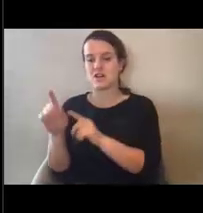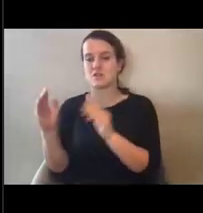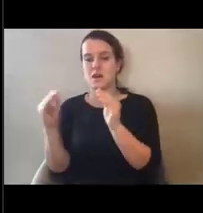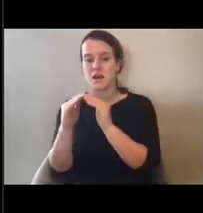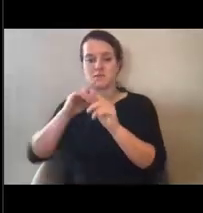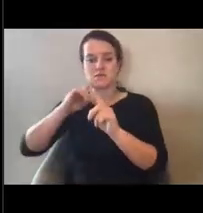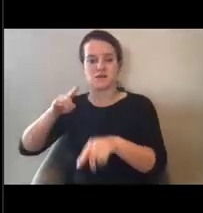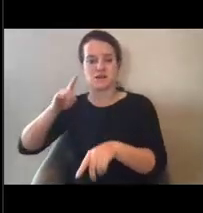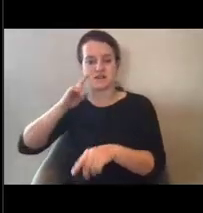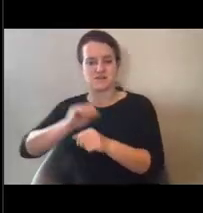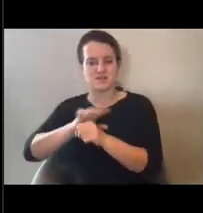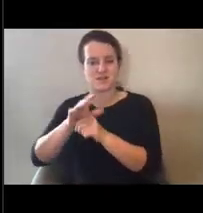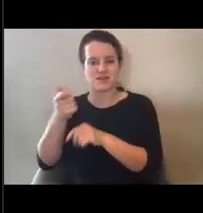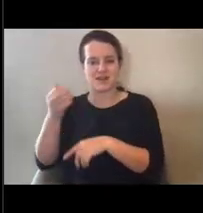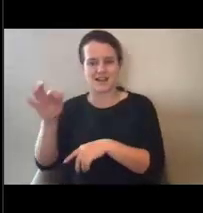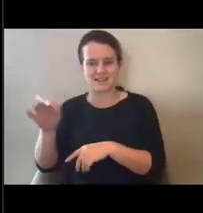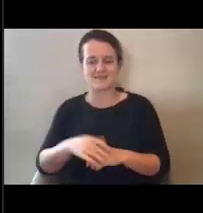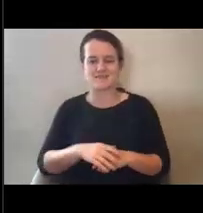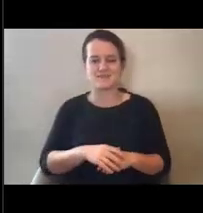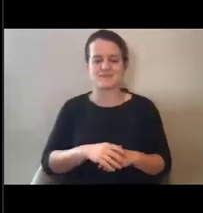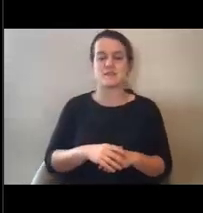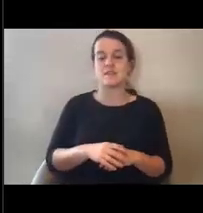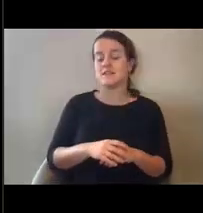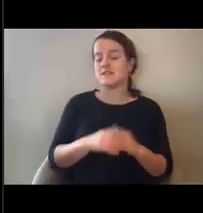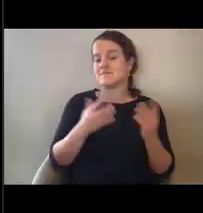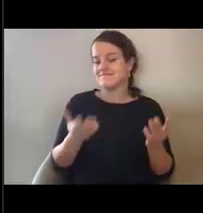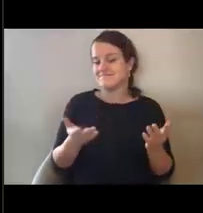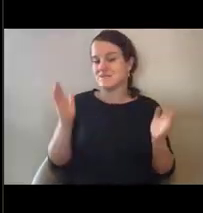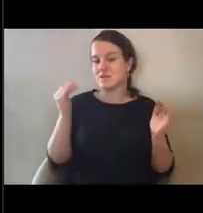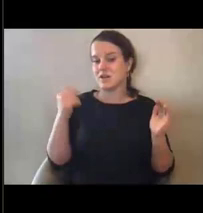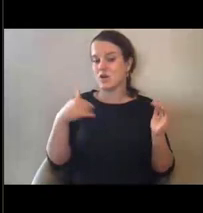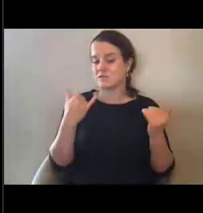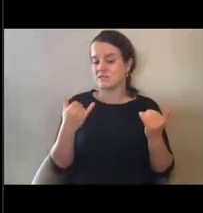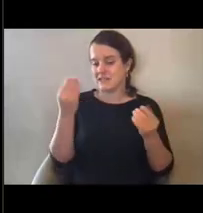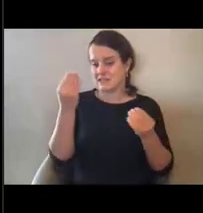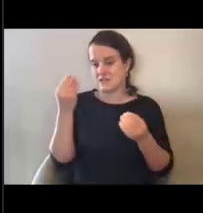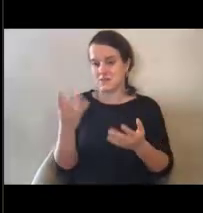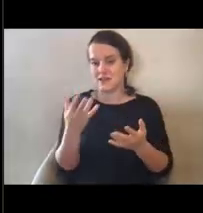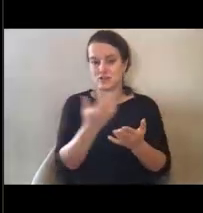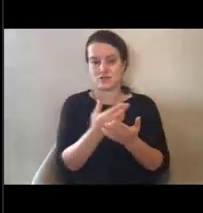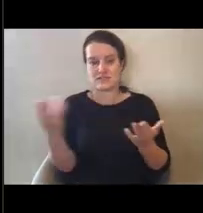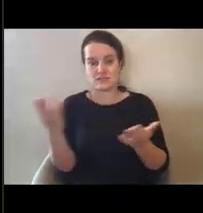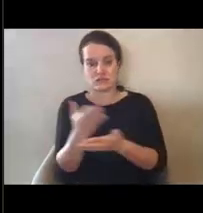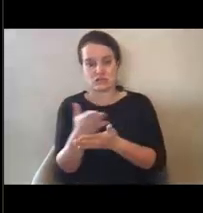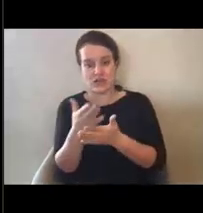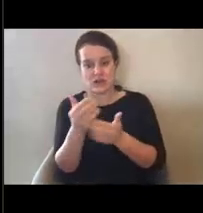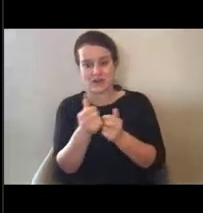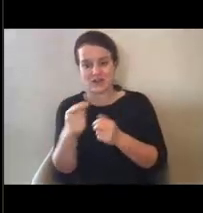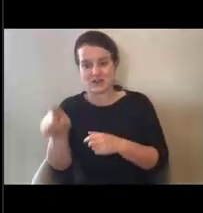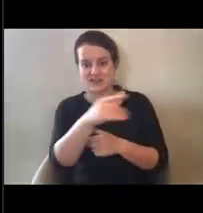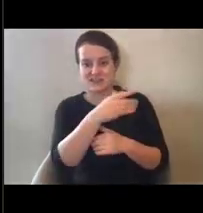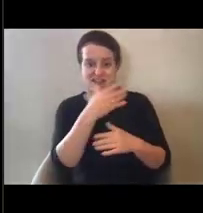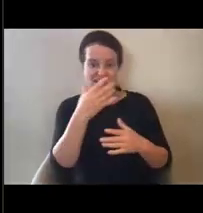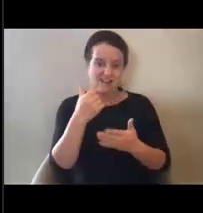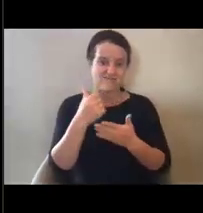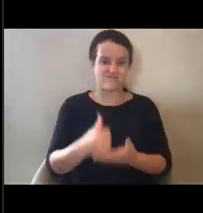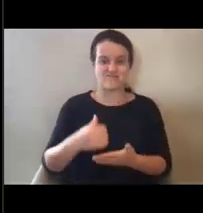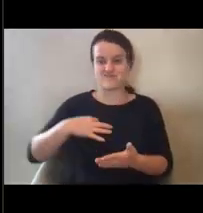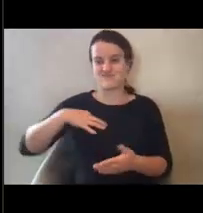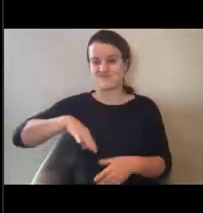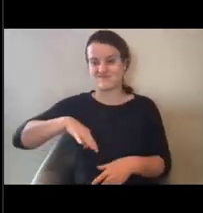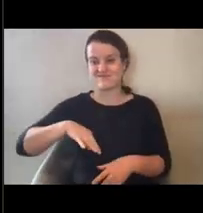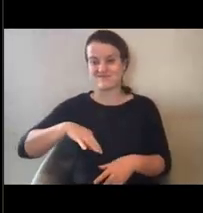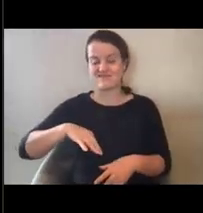COVID-19. So I hope that the information and resources we shared here with you today have been helpful. They're all